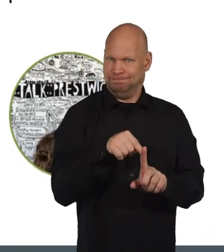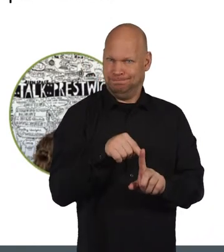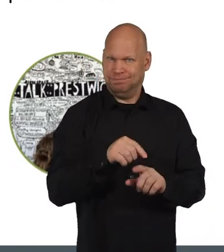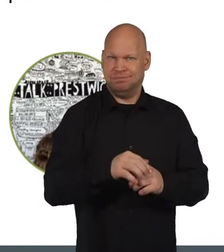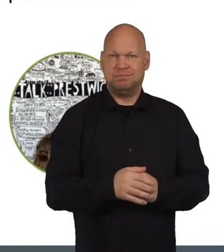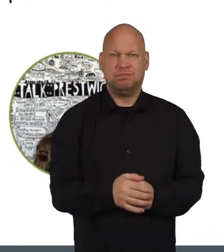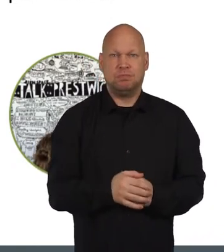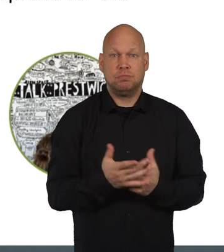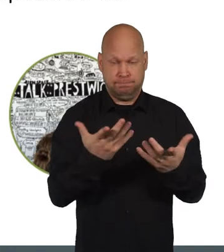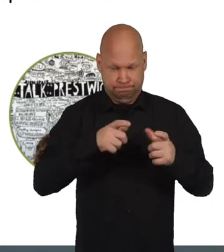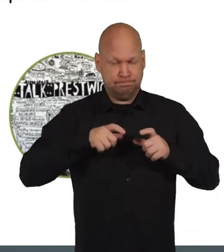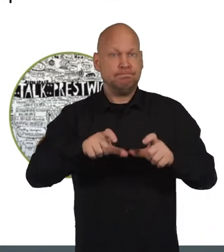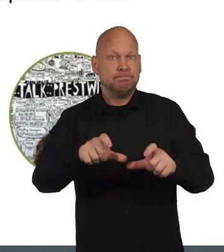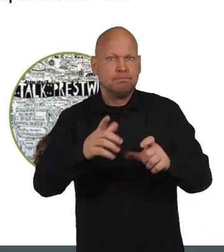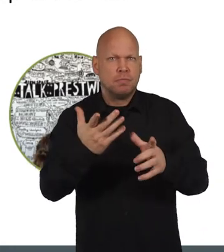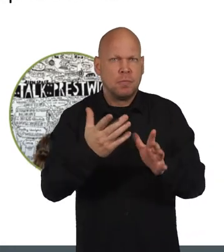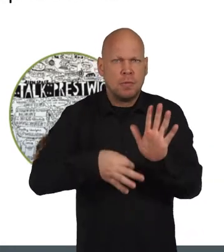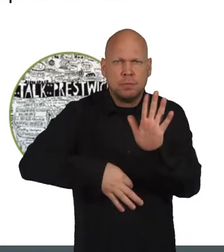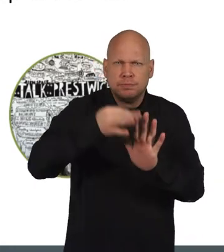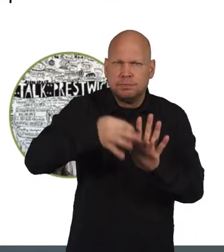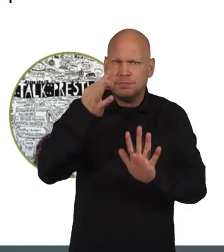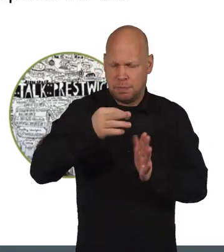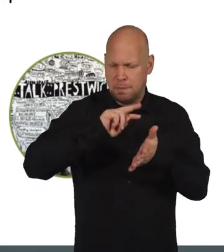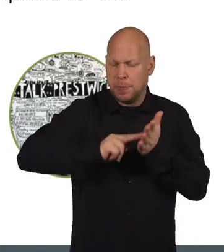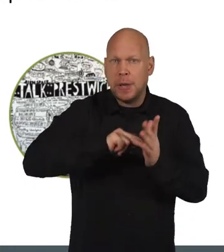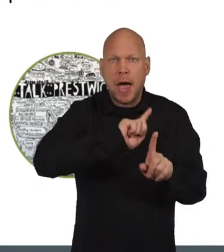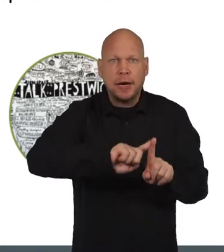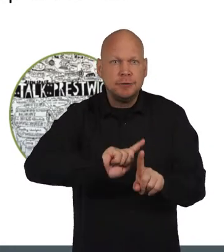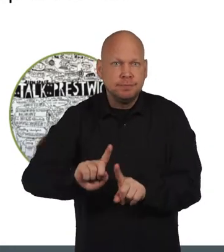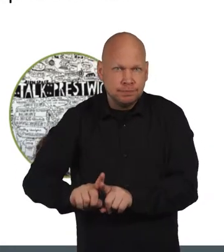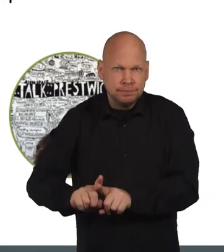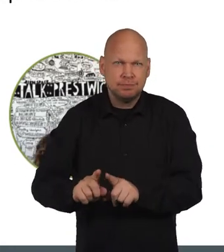This can contribute to improved planning and decision making.